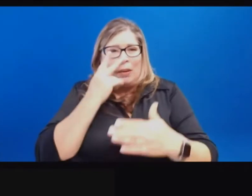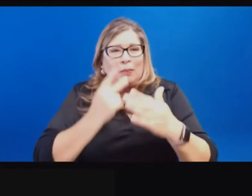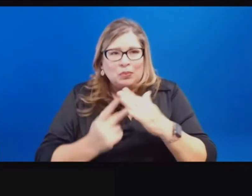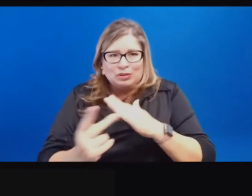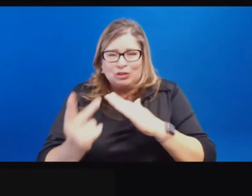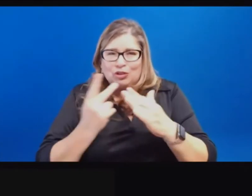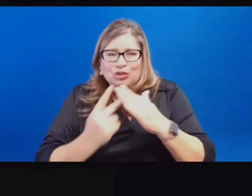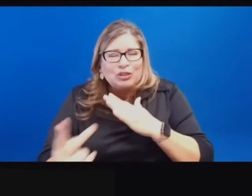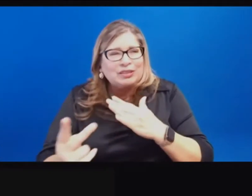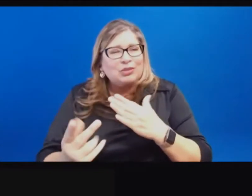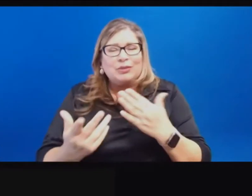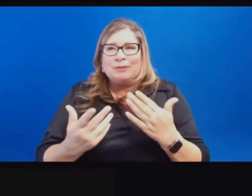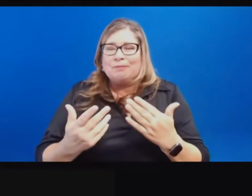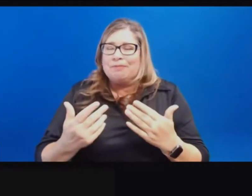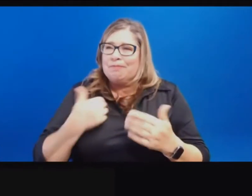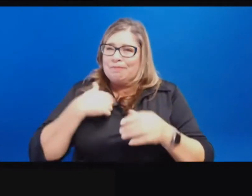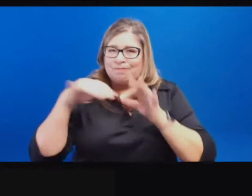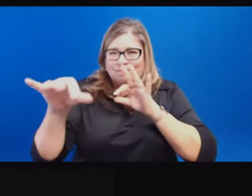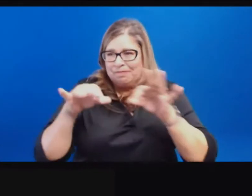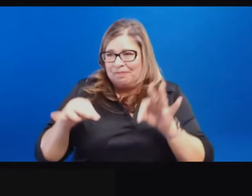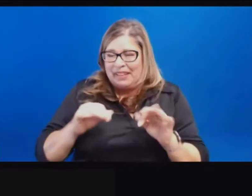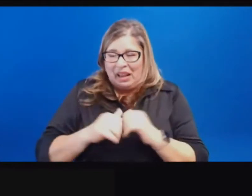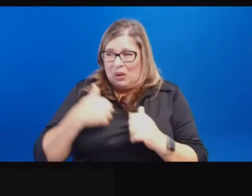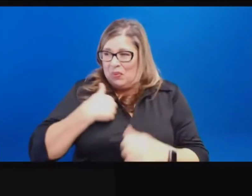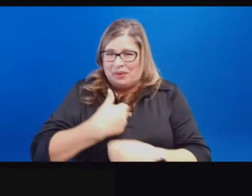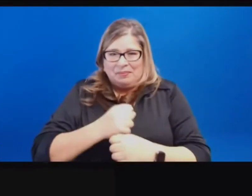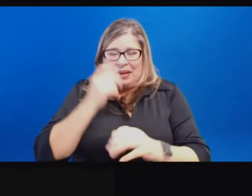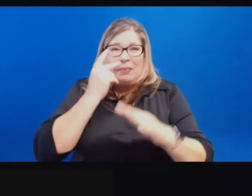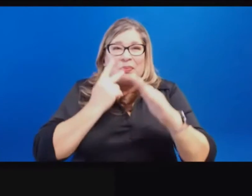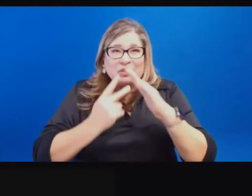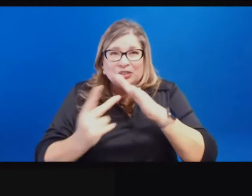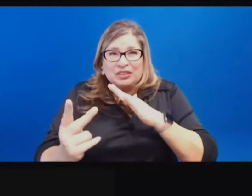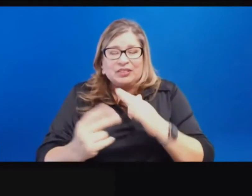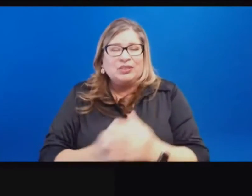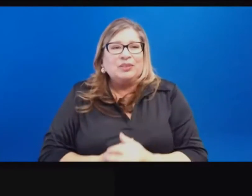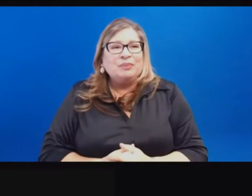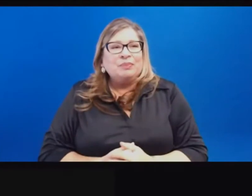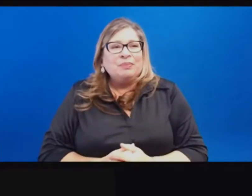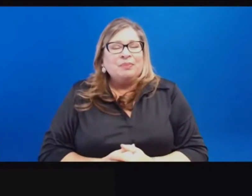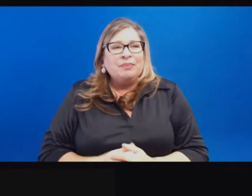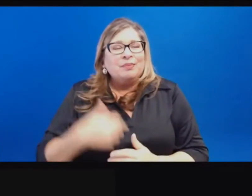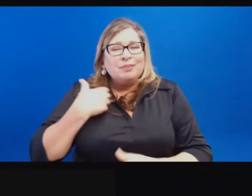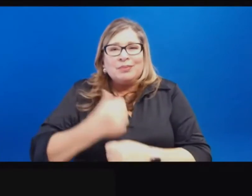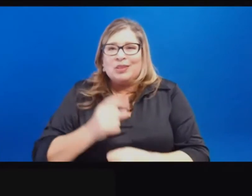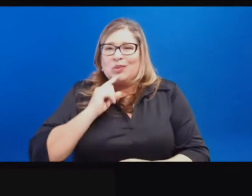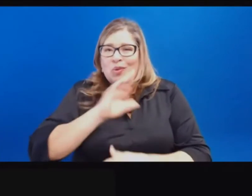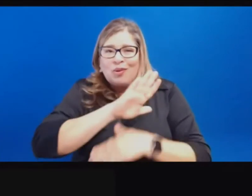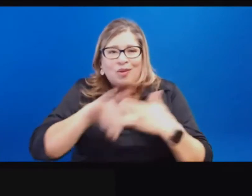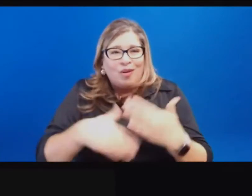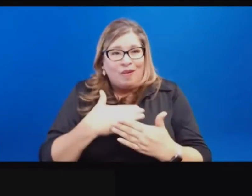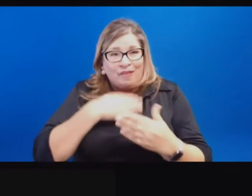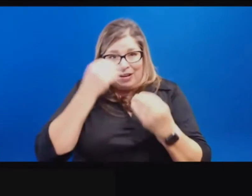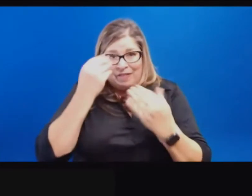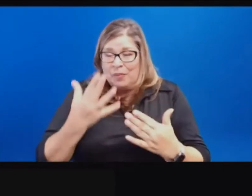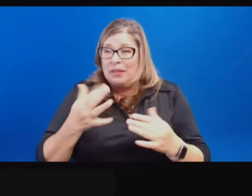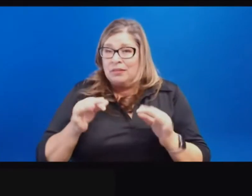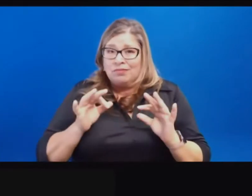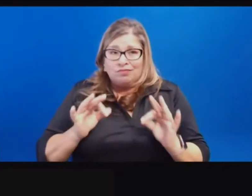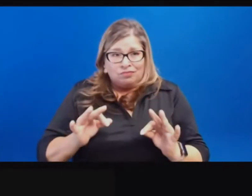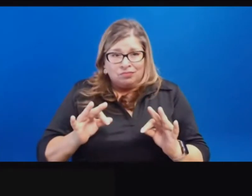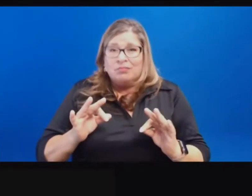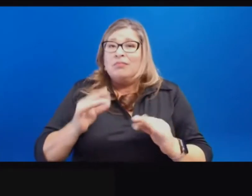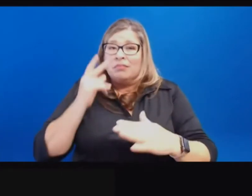today, how that projection's been made, waiting to make sure that our data was stable. And then